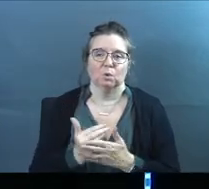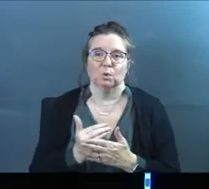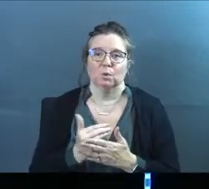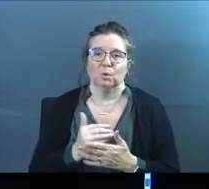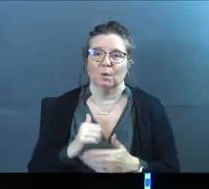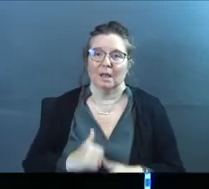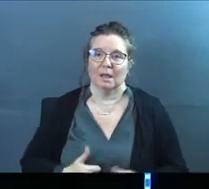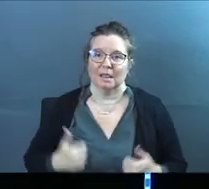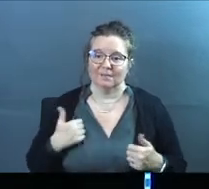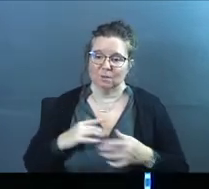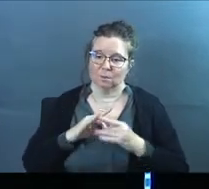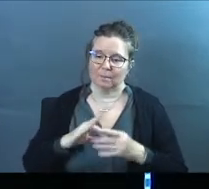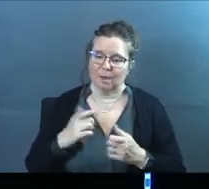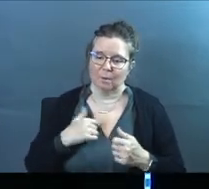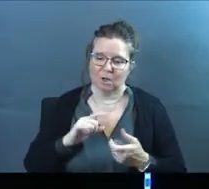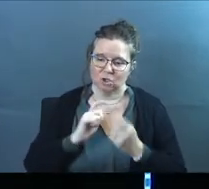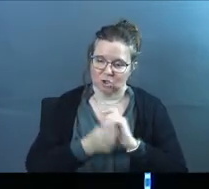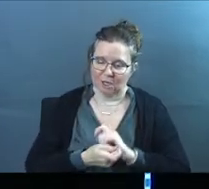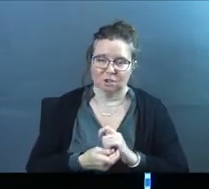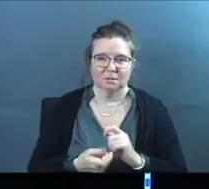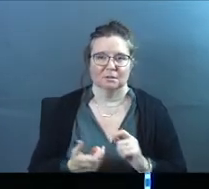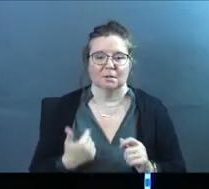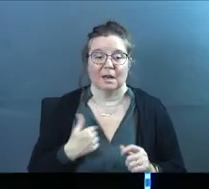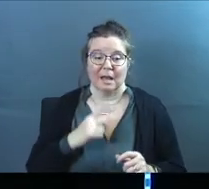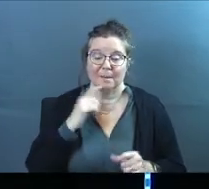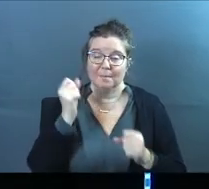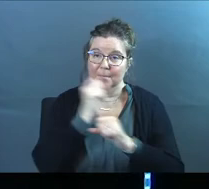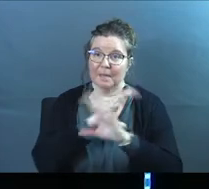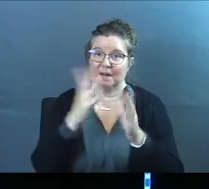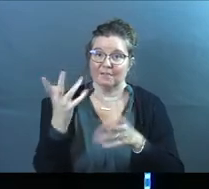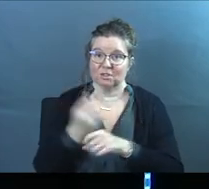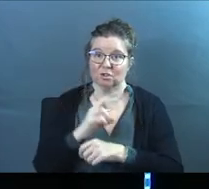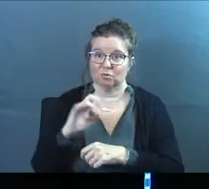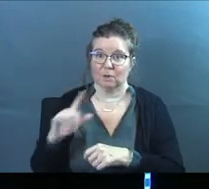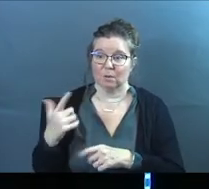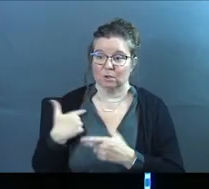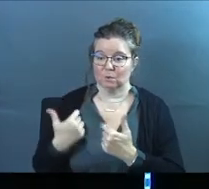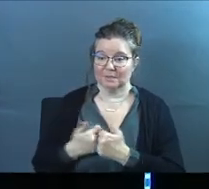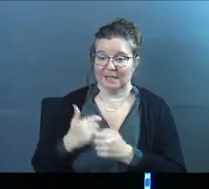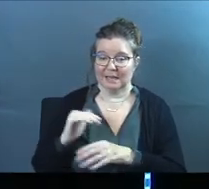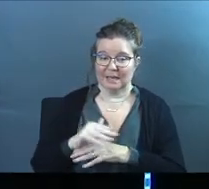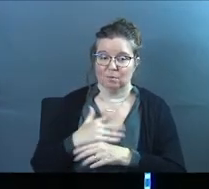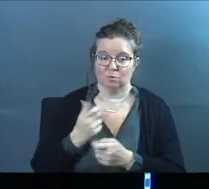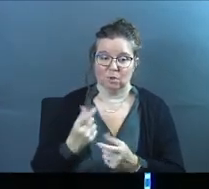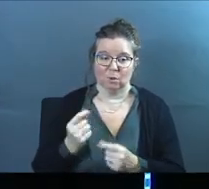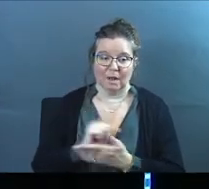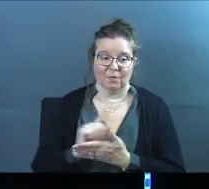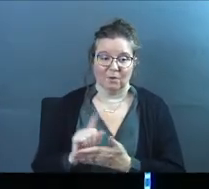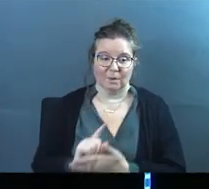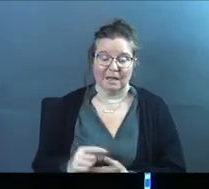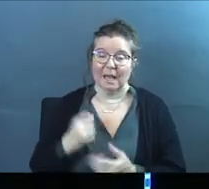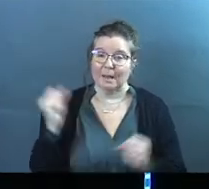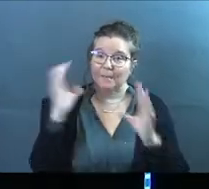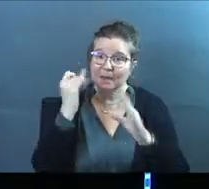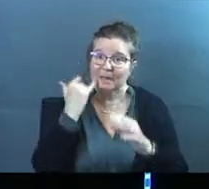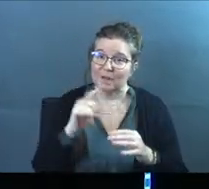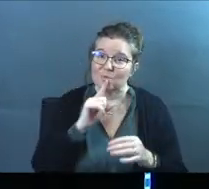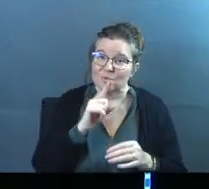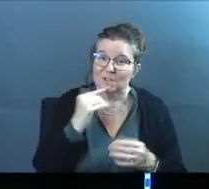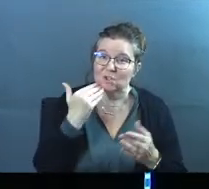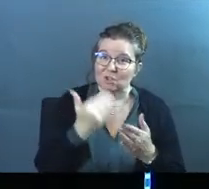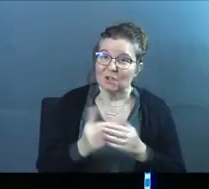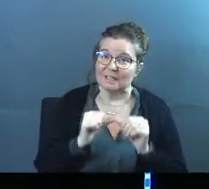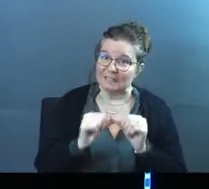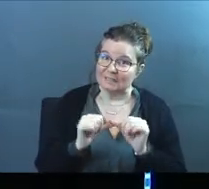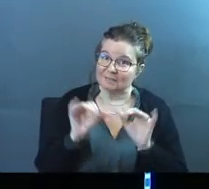life into this relationship with us. I want to change it up. Imagine if I took Rachel, we do date nights, right? And we're trying to do them every week. And imagine if I was really